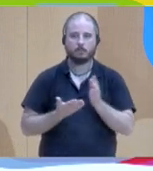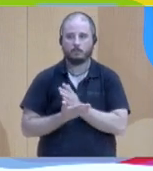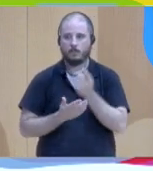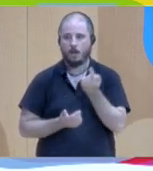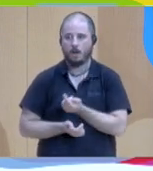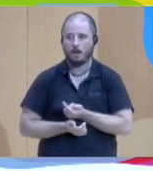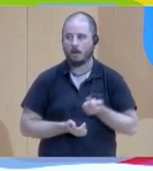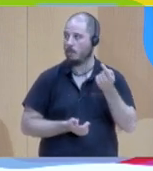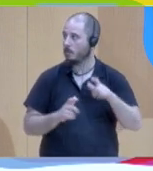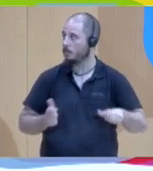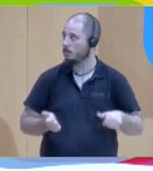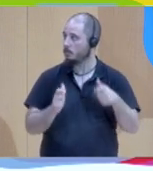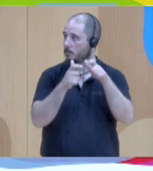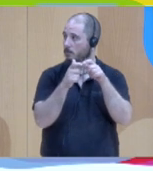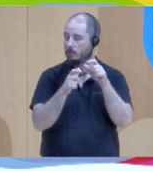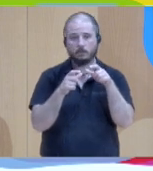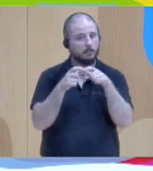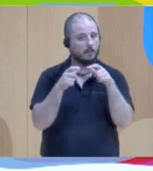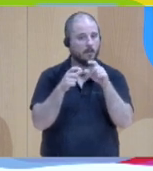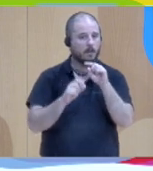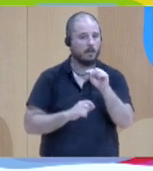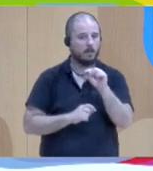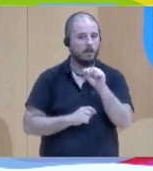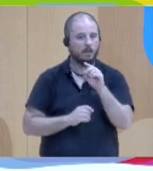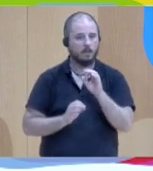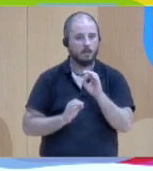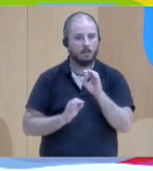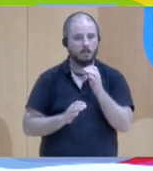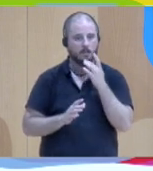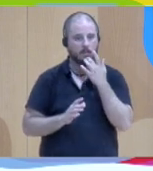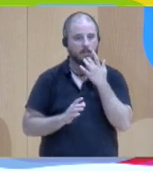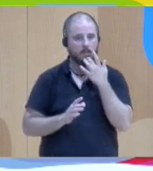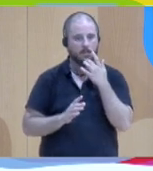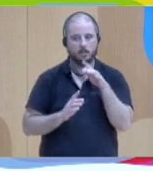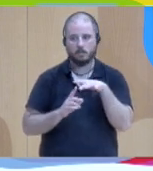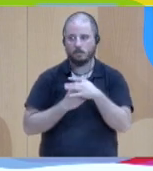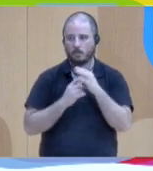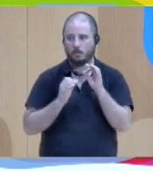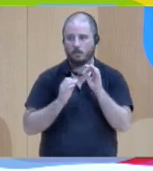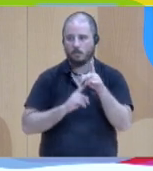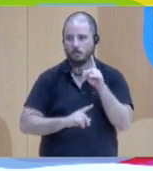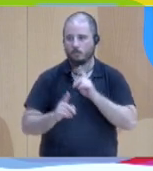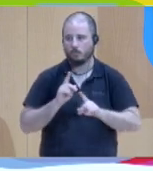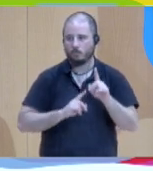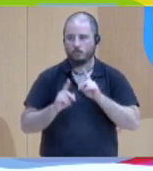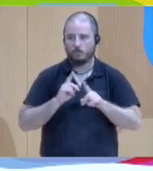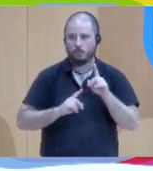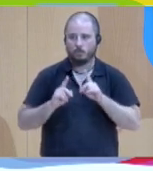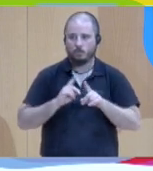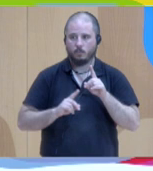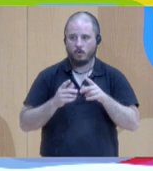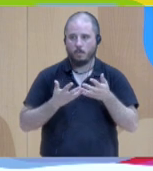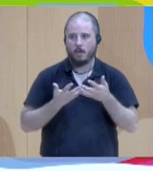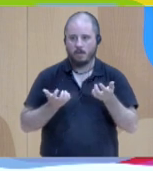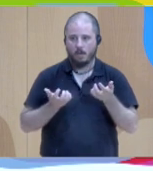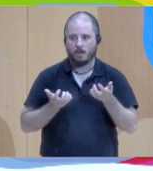already into deep problems and we were asked you know okay could you give a list who should